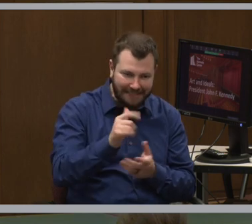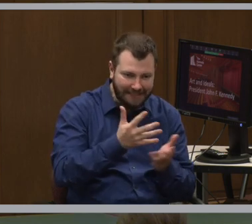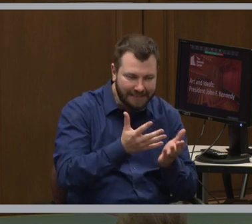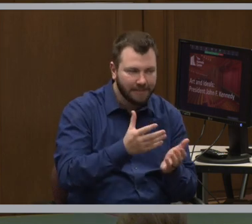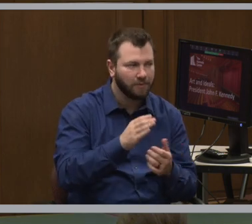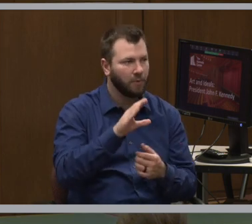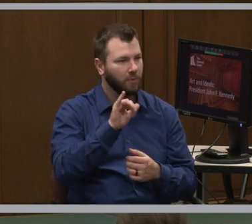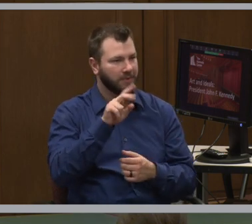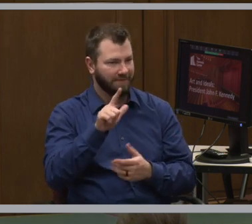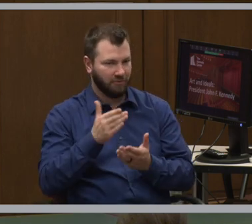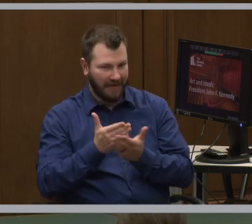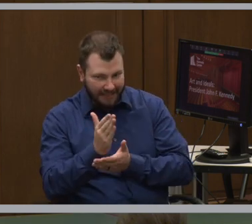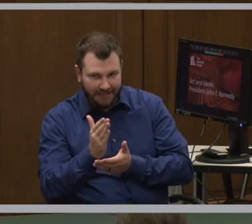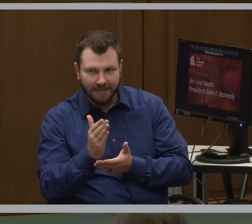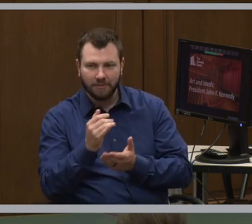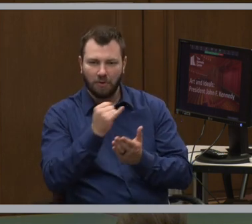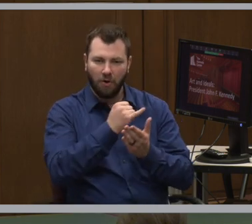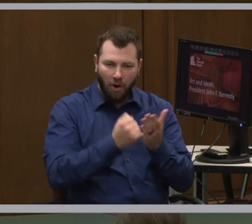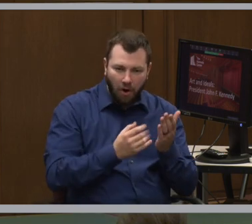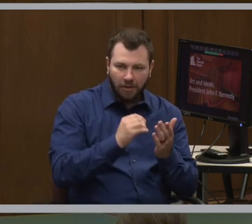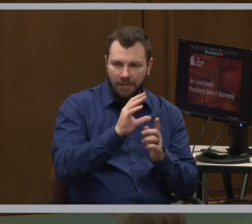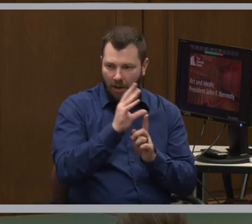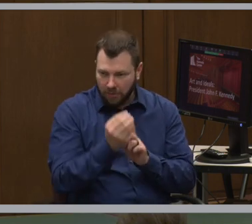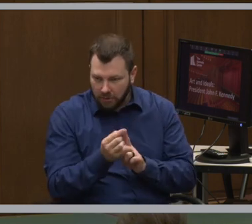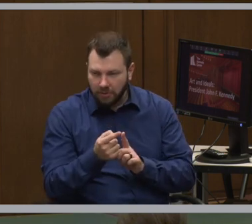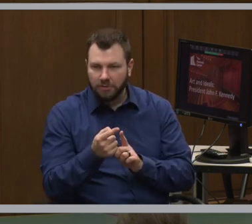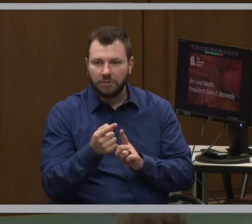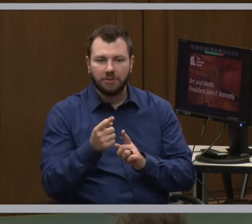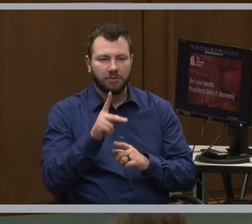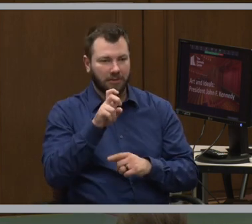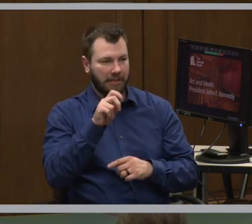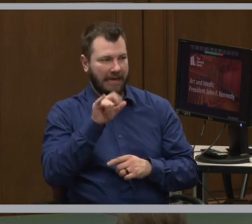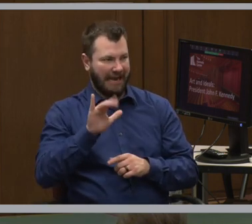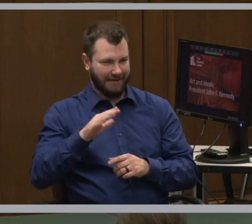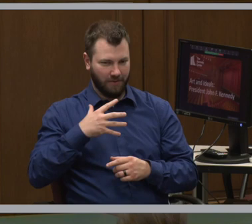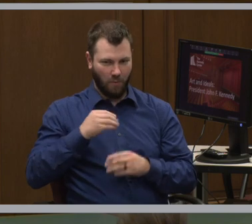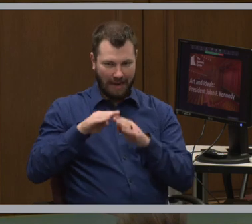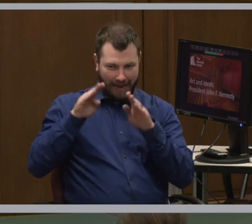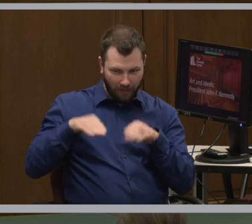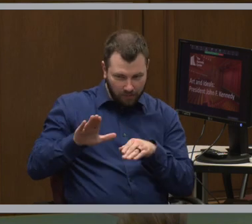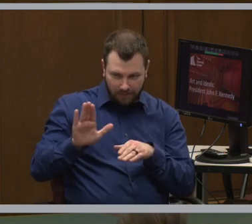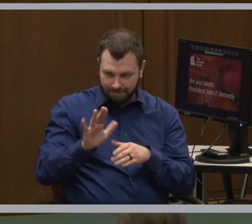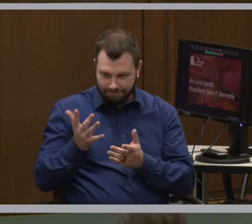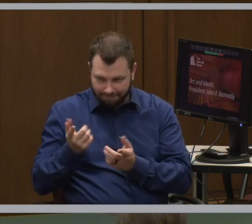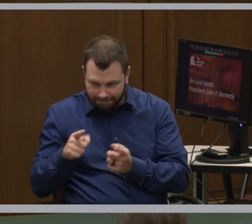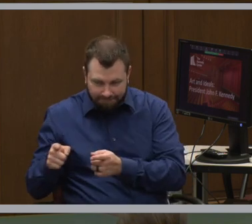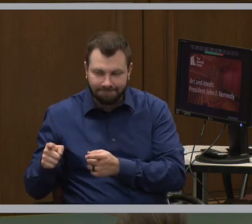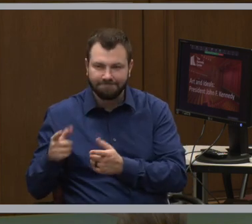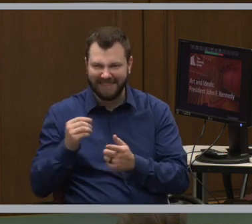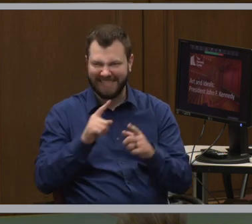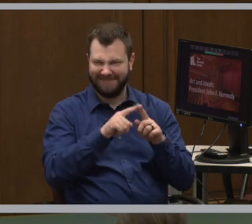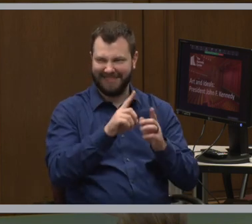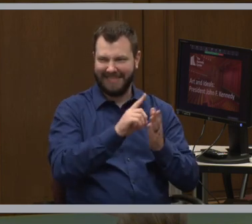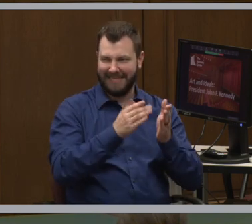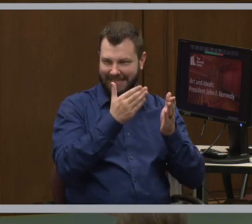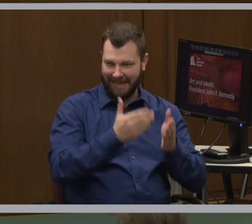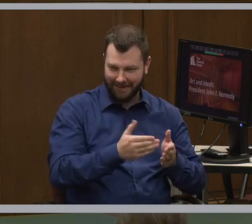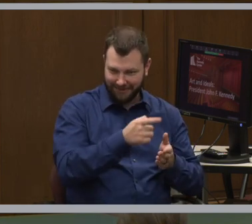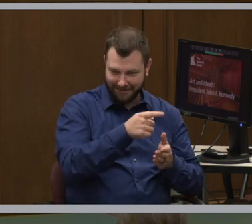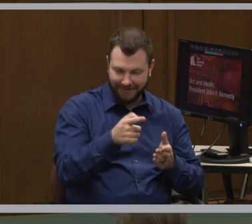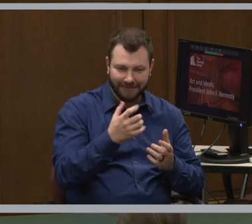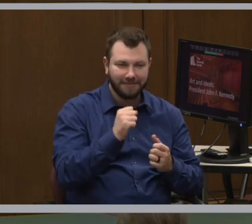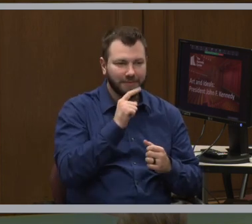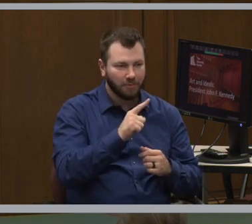arts and culture, the Kennedy Center, sorry, the Kennedy White House, and then various designers to make sure that all of the